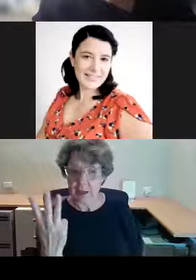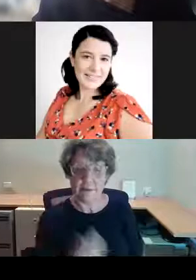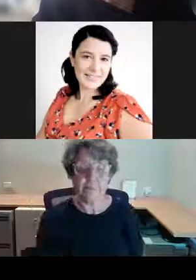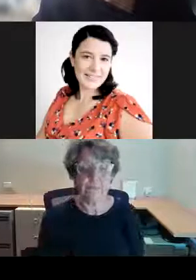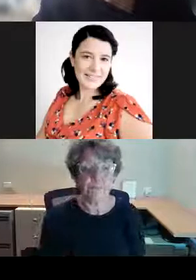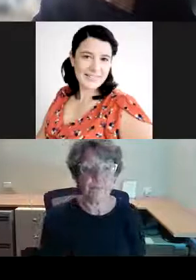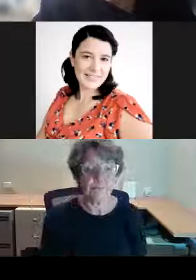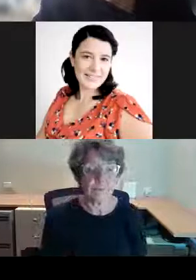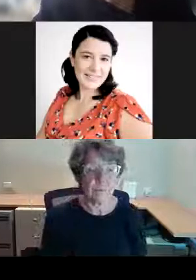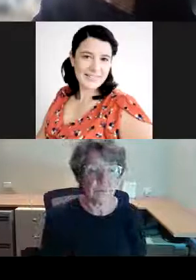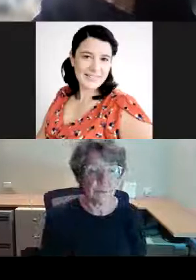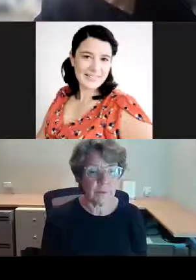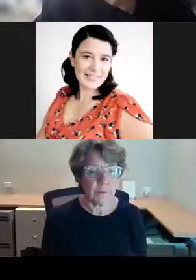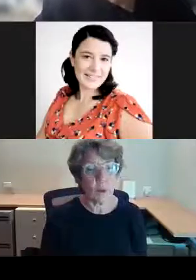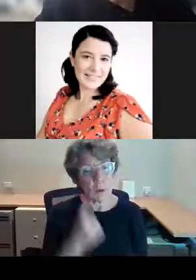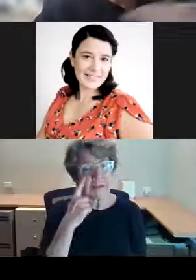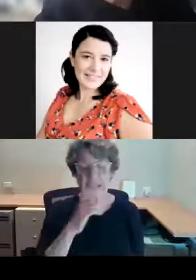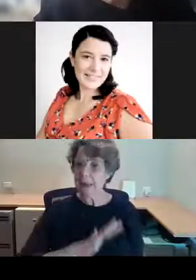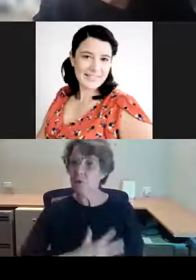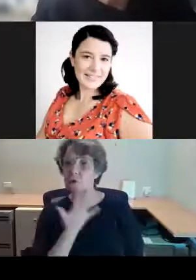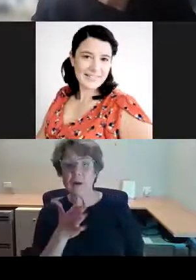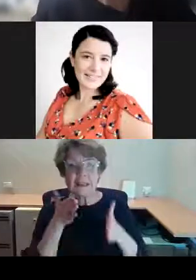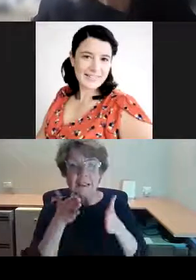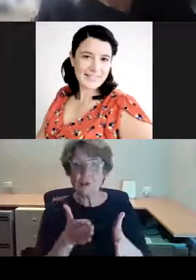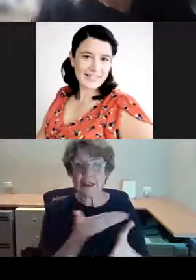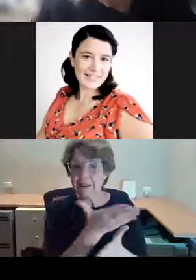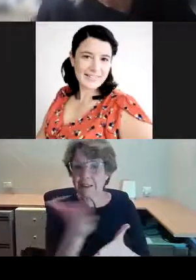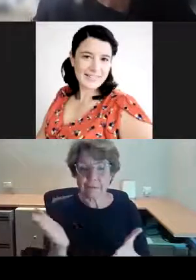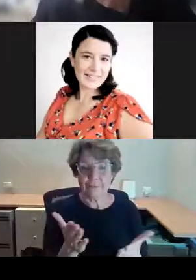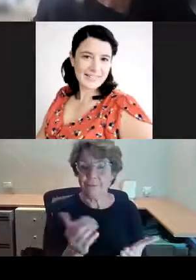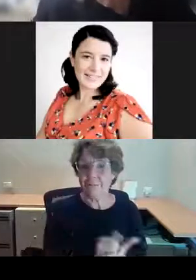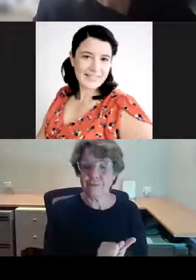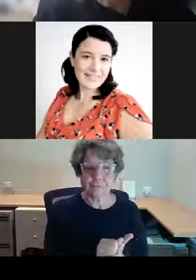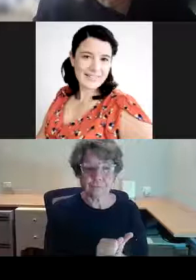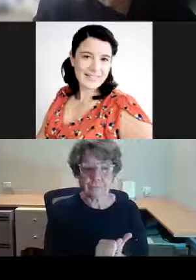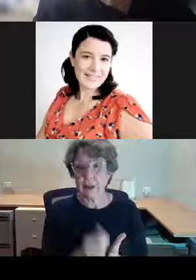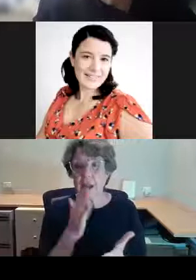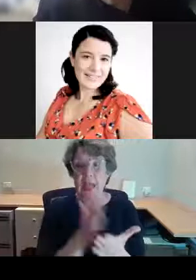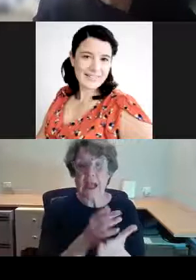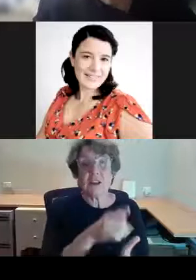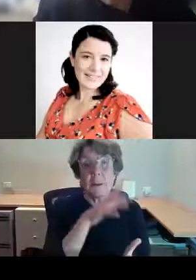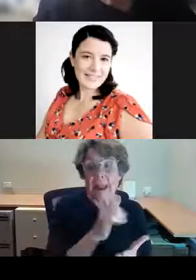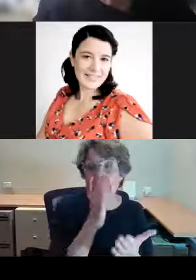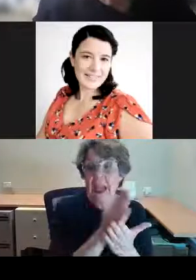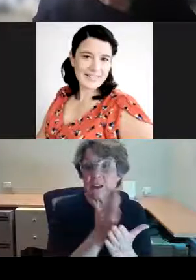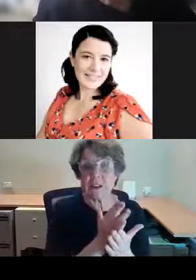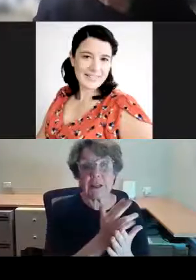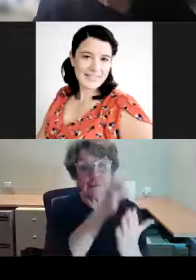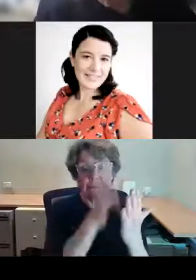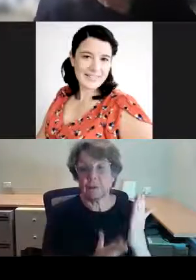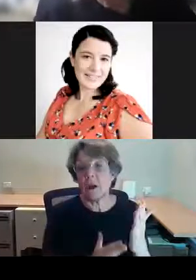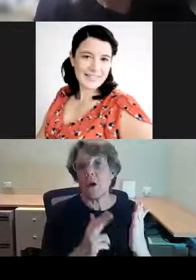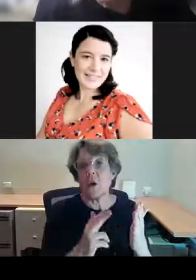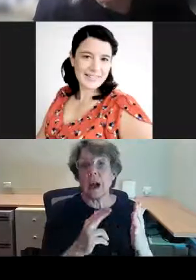an interesting street scene. George Bar was a scene painter at the Paris Opera, but like Lucien Henry,